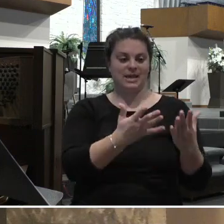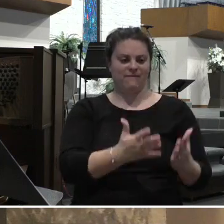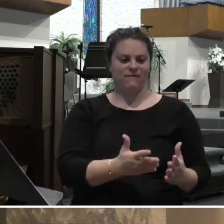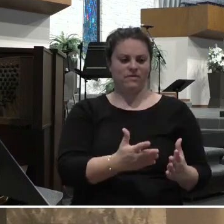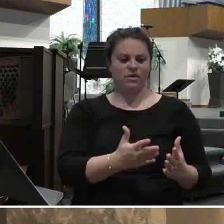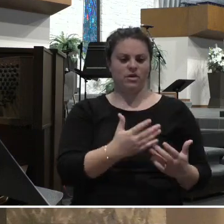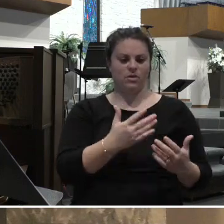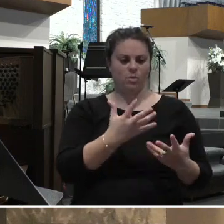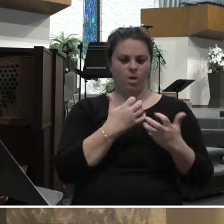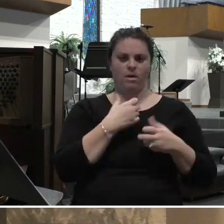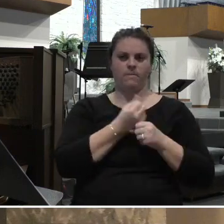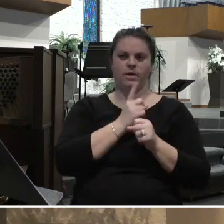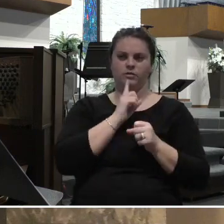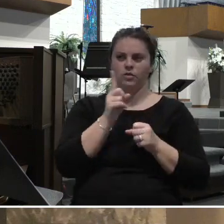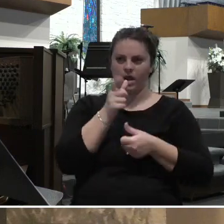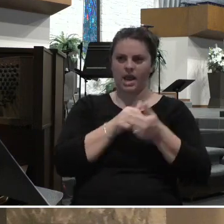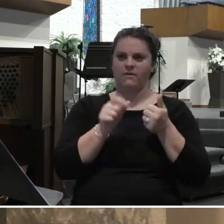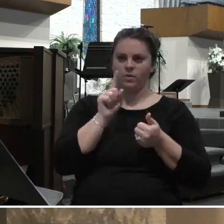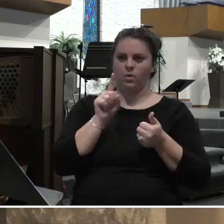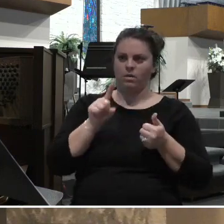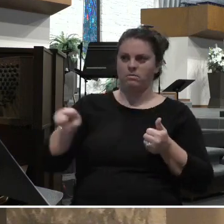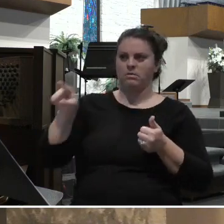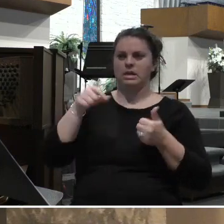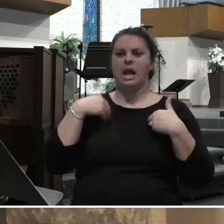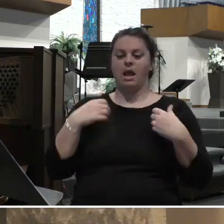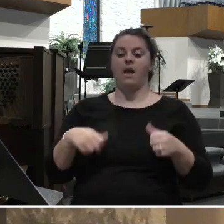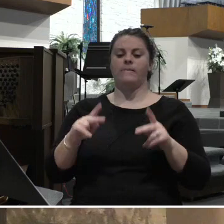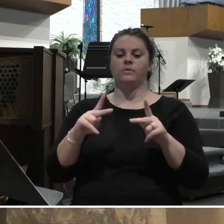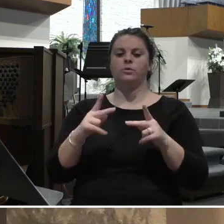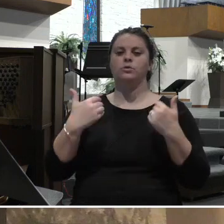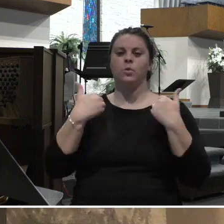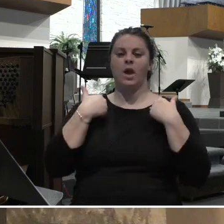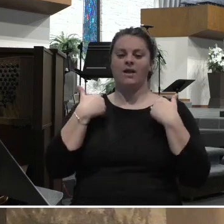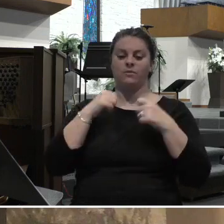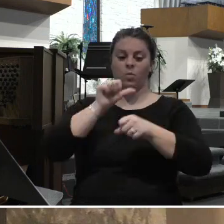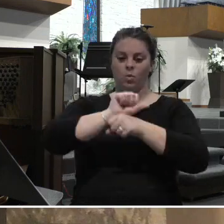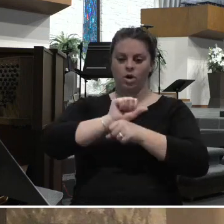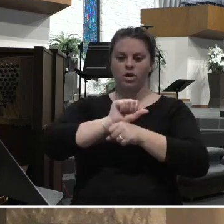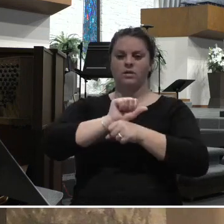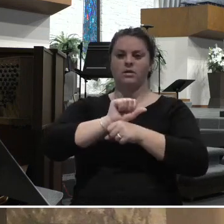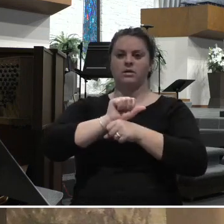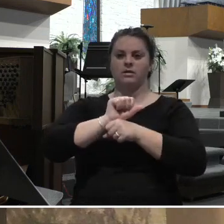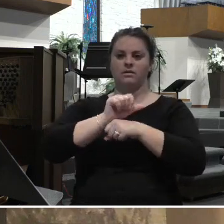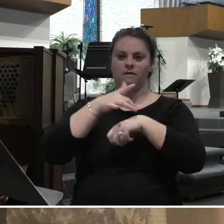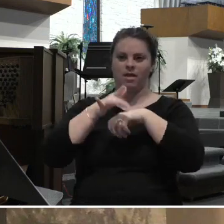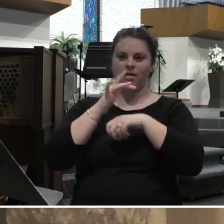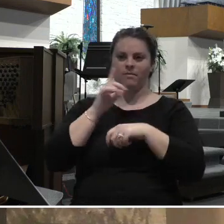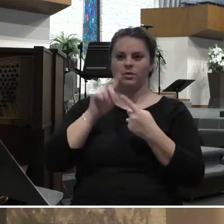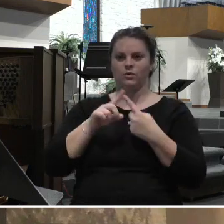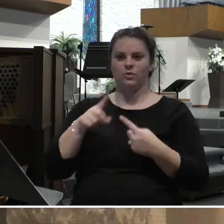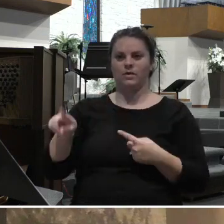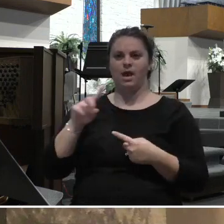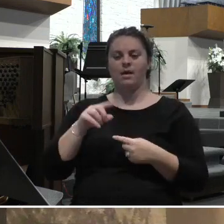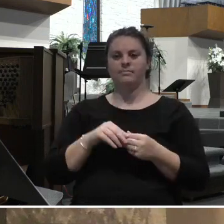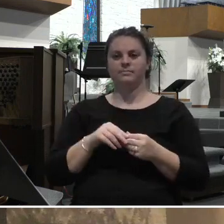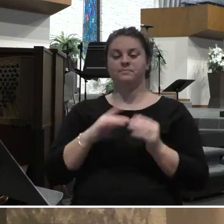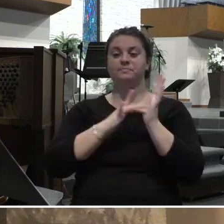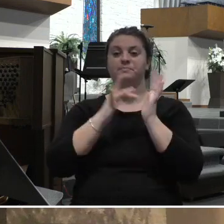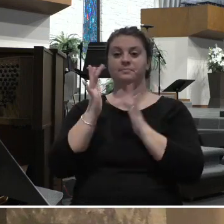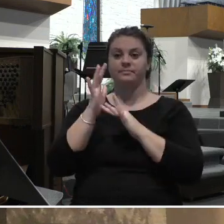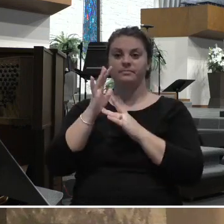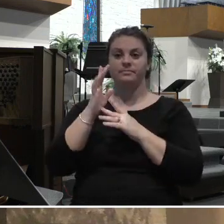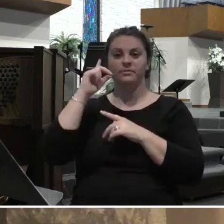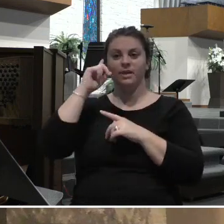to have dignified work before them. Jesus flips the ending that we all assumed. The right